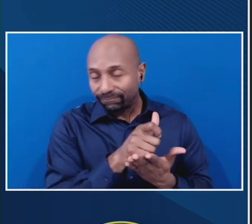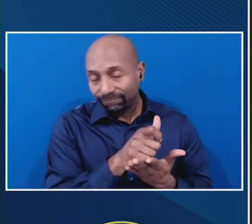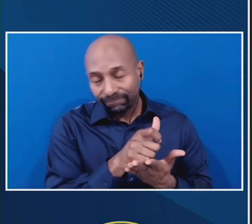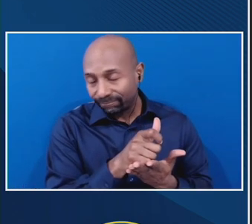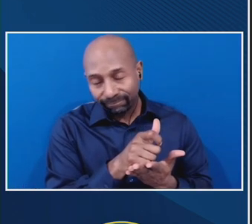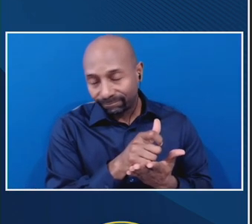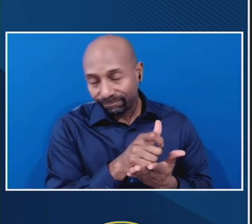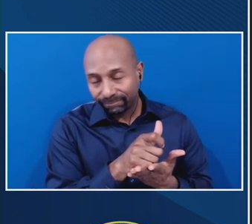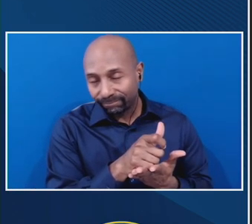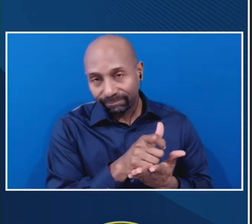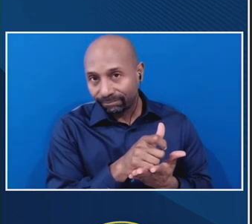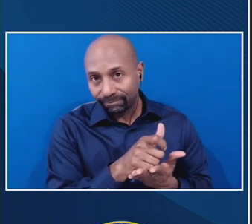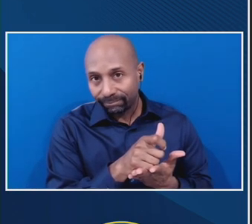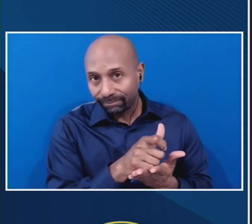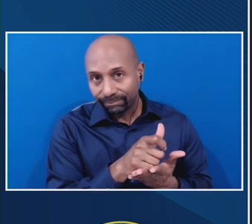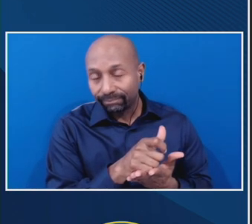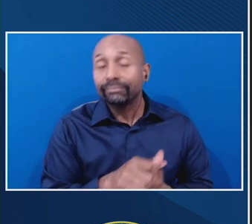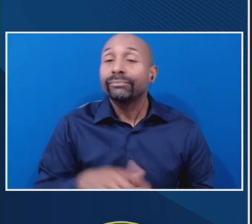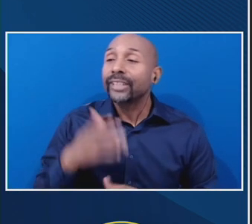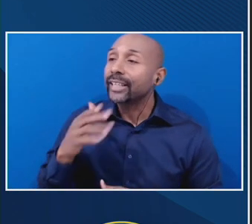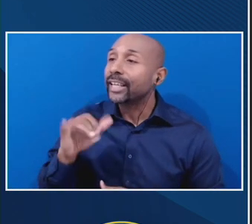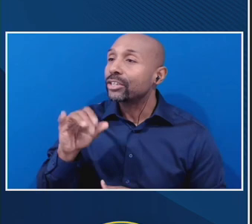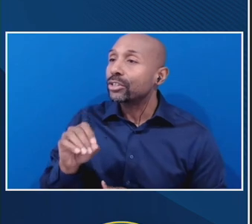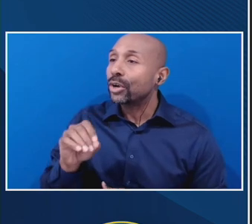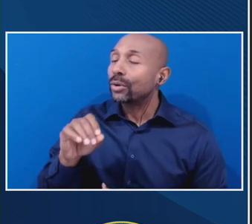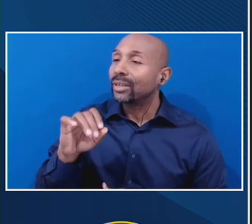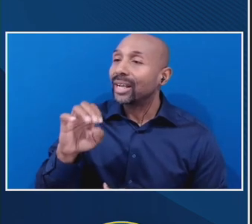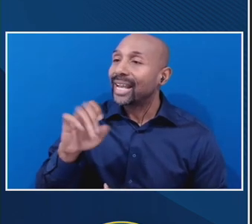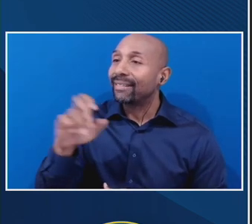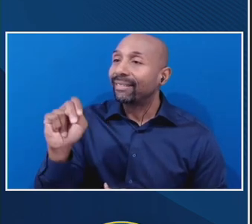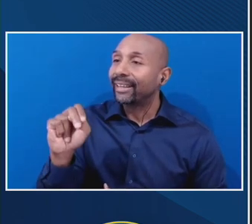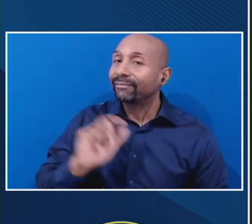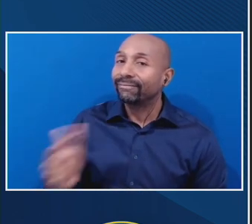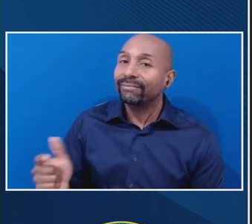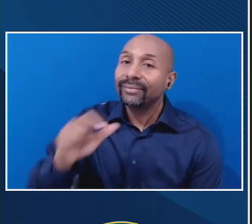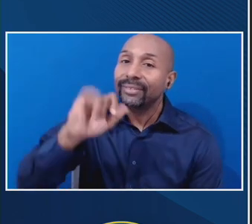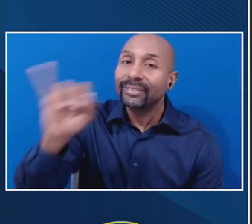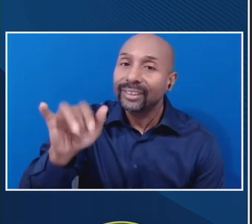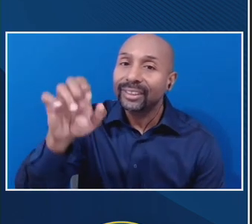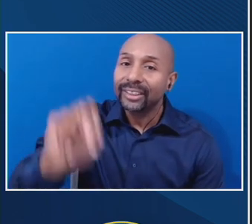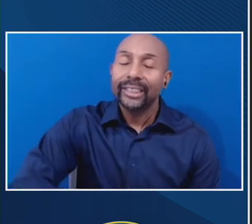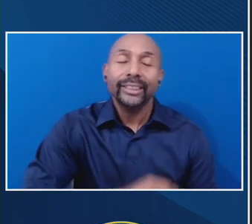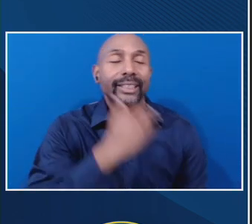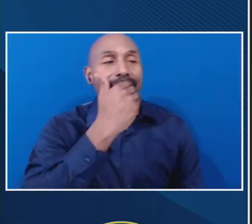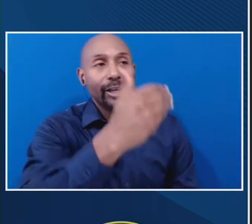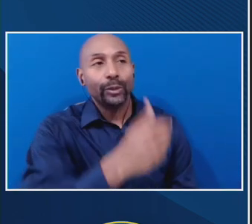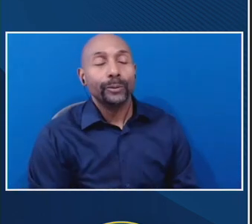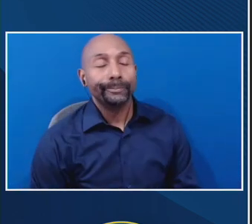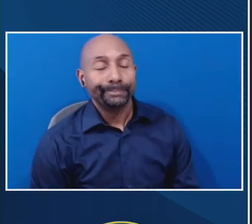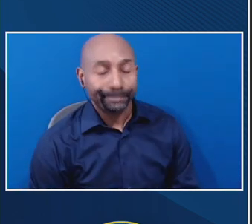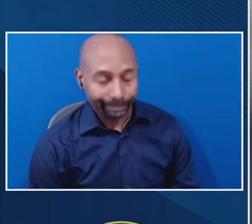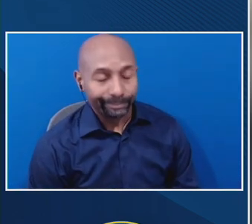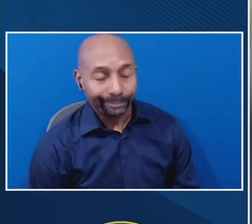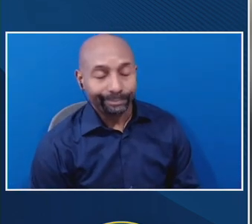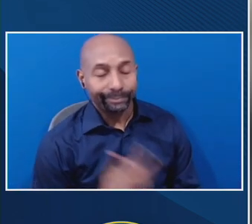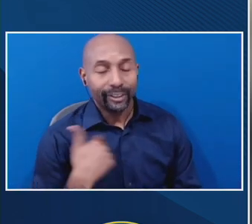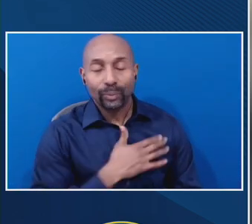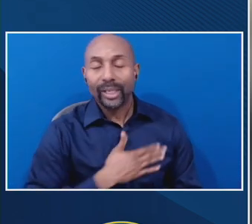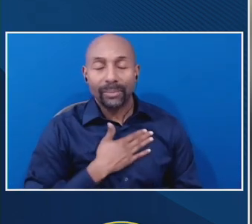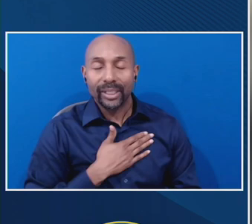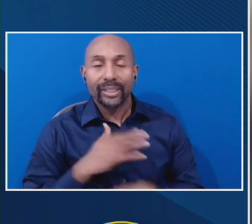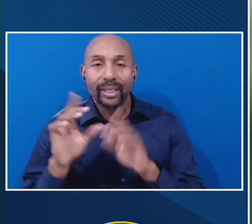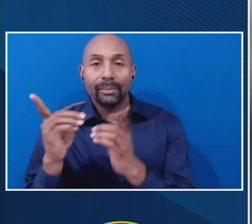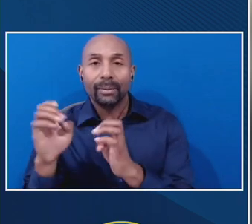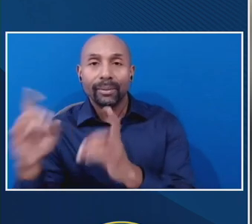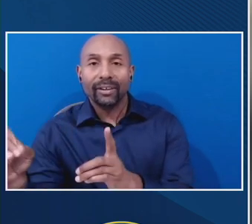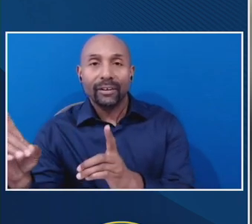Thank you, Joel. And Jason. Thank you. So we appreciate the department's eye to simplify